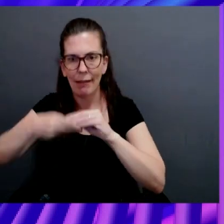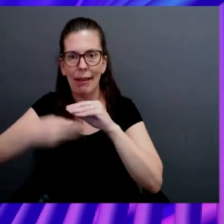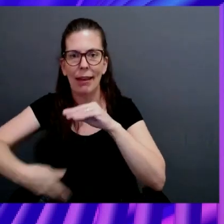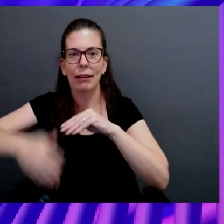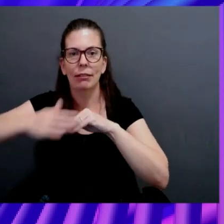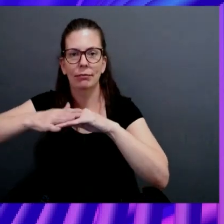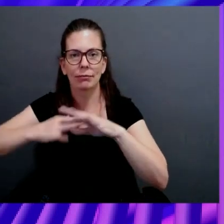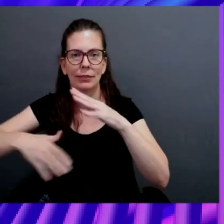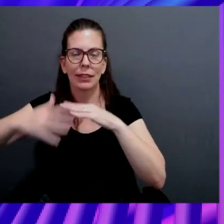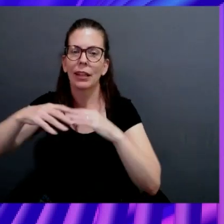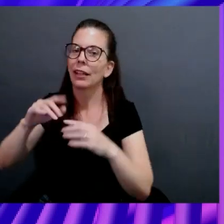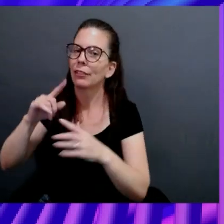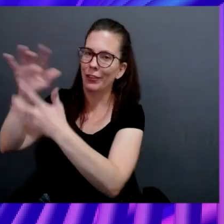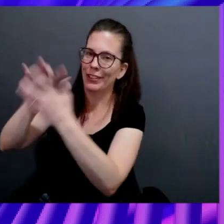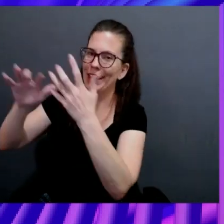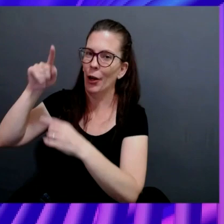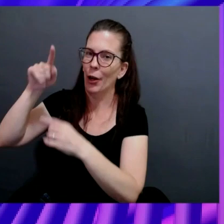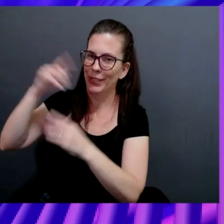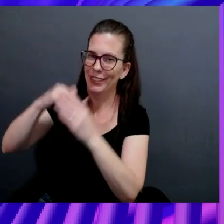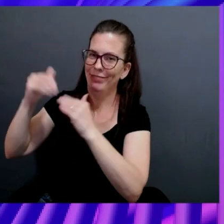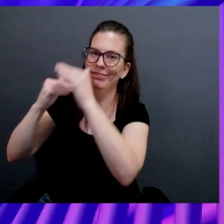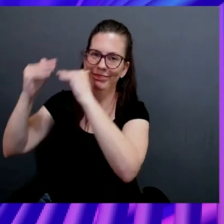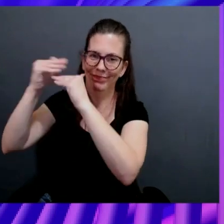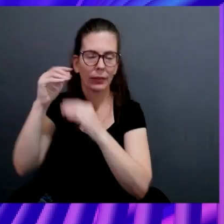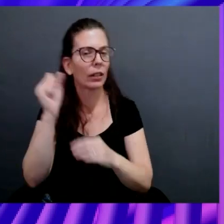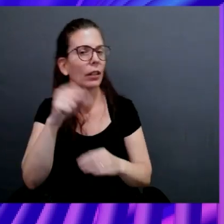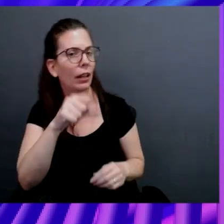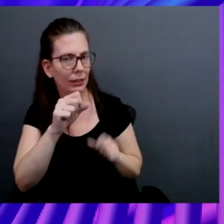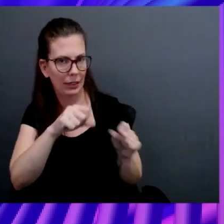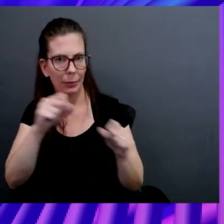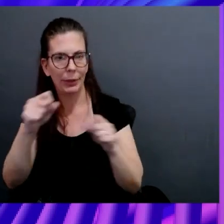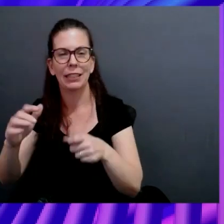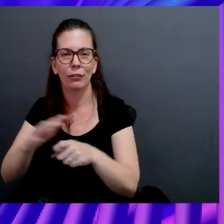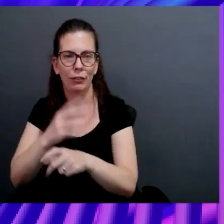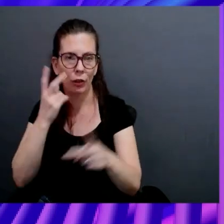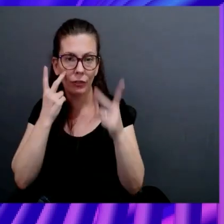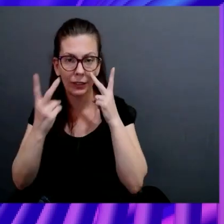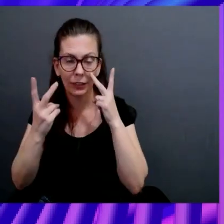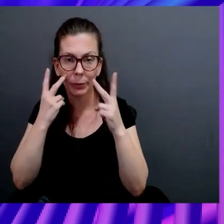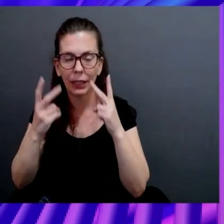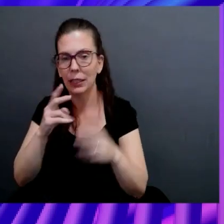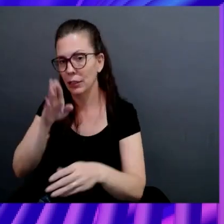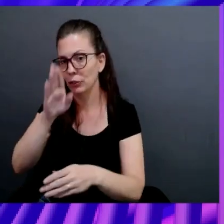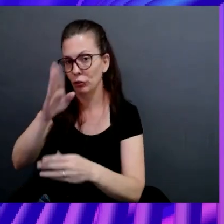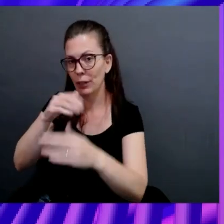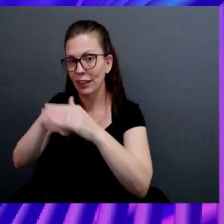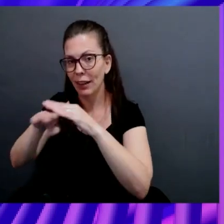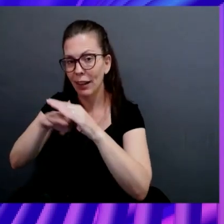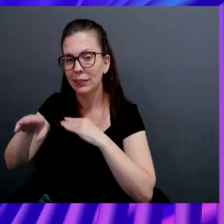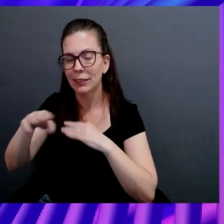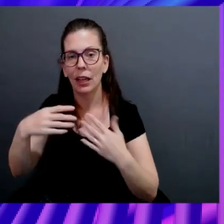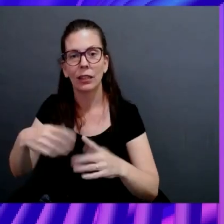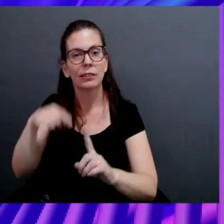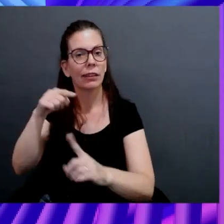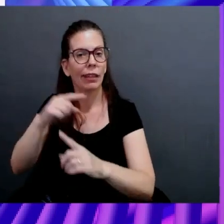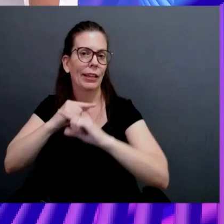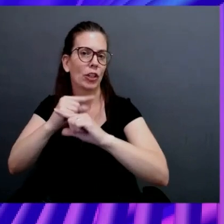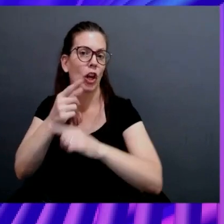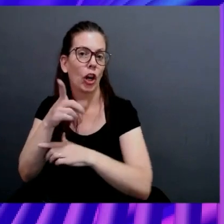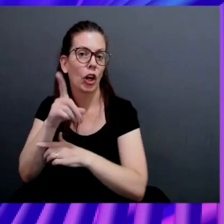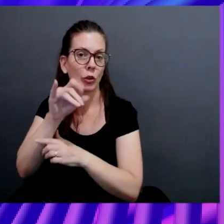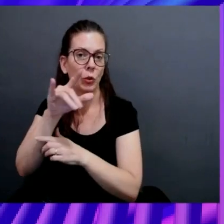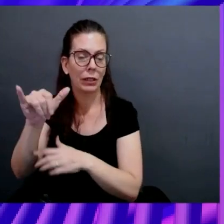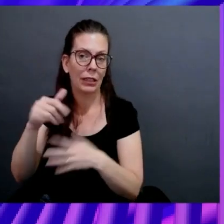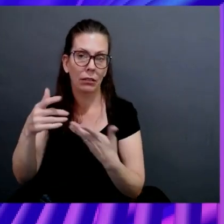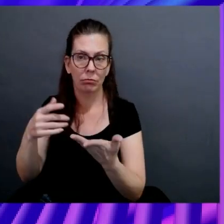very cloudy, right? Yes, exactly. So the ability to have full visibility, direct access to great signal like GuardDuty. We ingest that as well. We